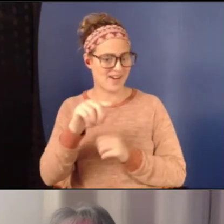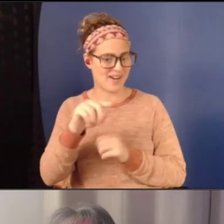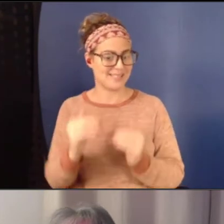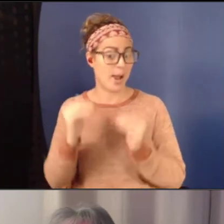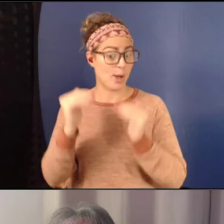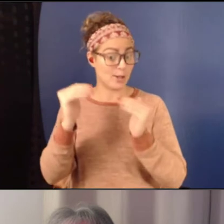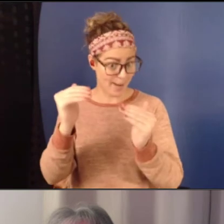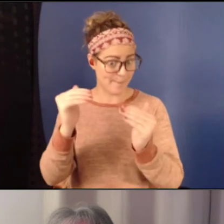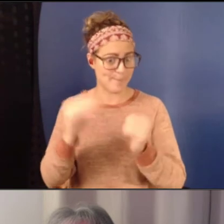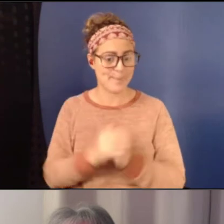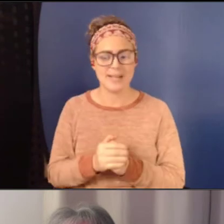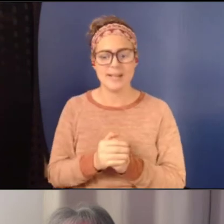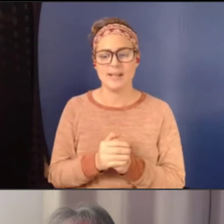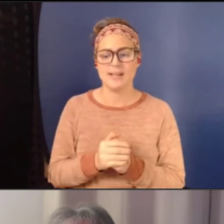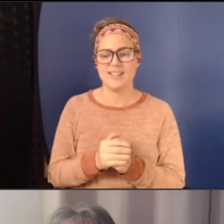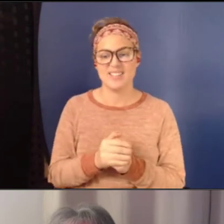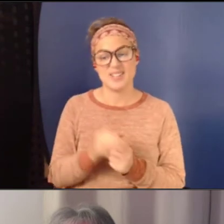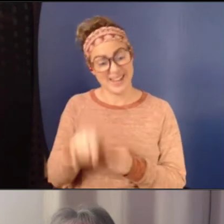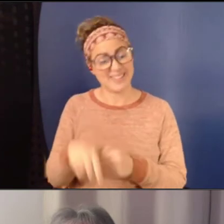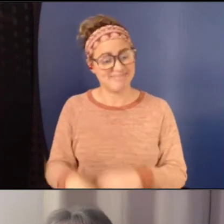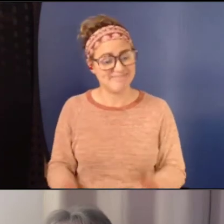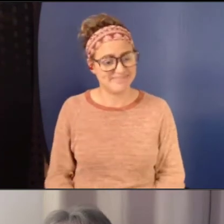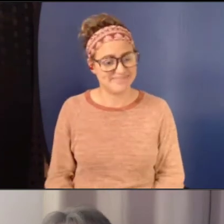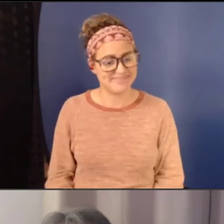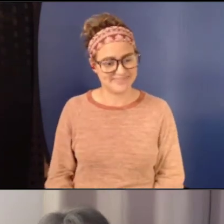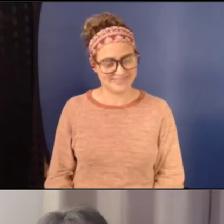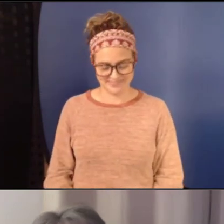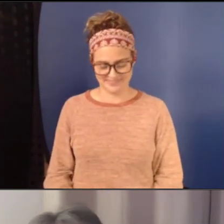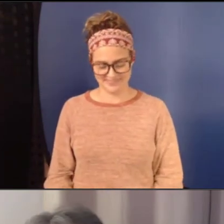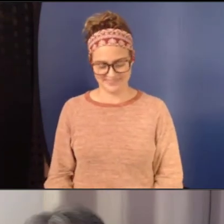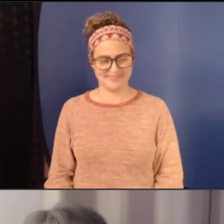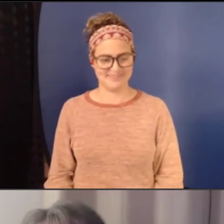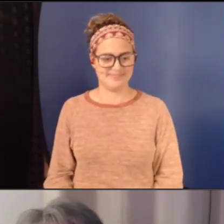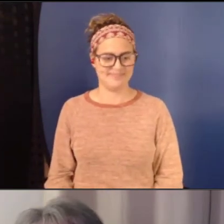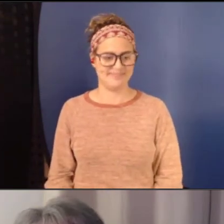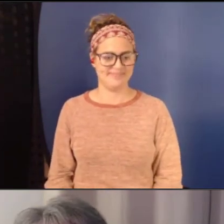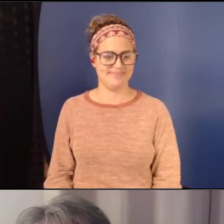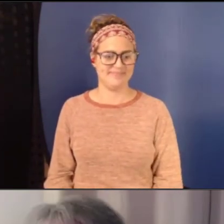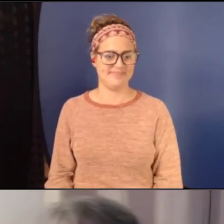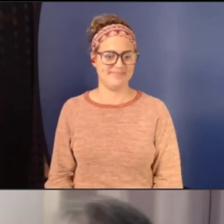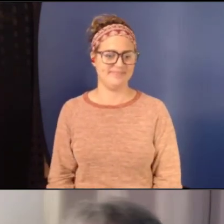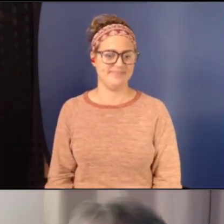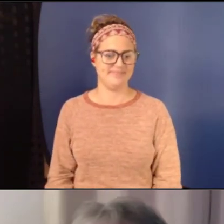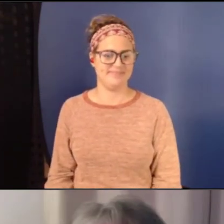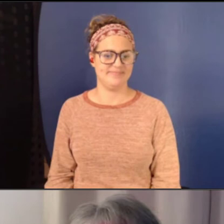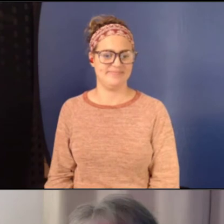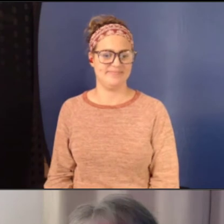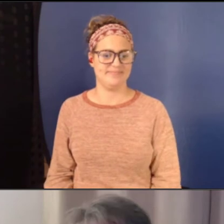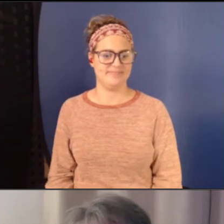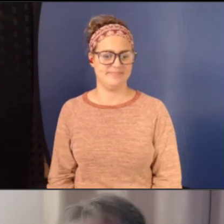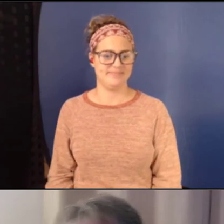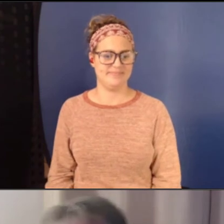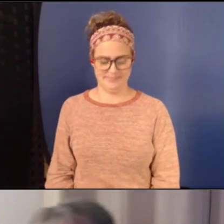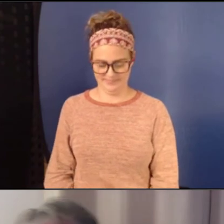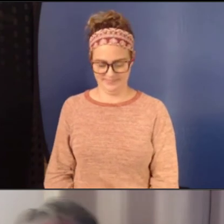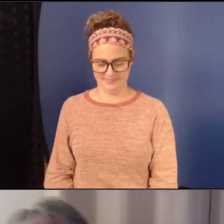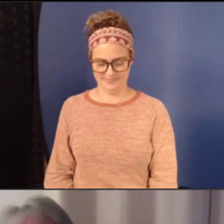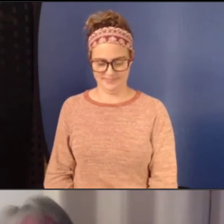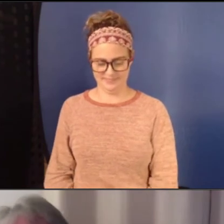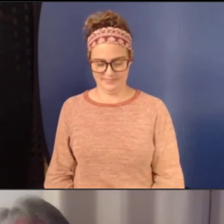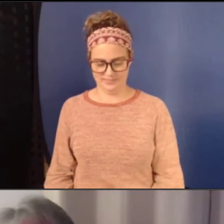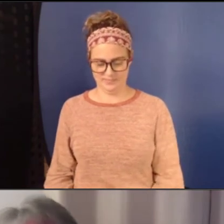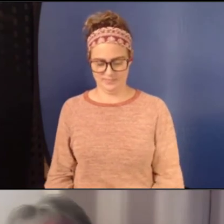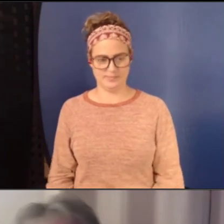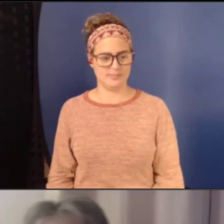And yeah, so that's, I don't know, Barry, where you were when they announced the Me Too movement. Well, I'm not